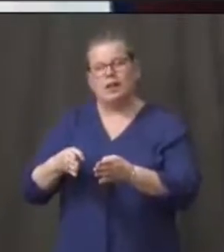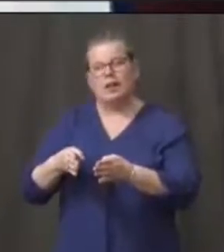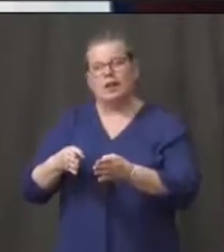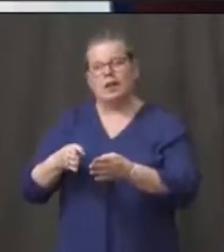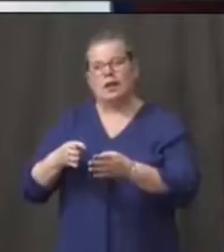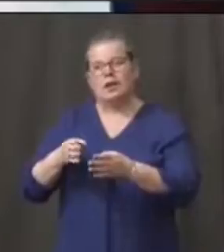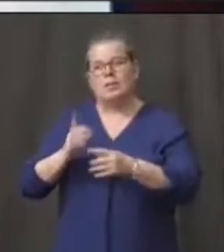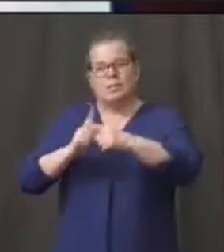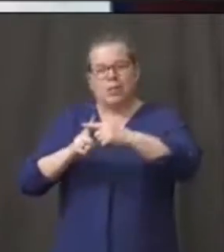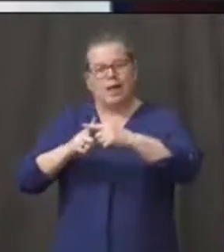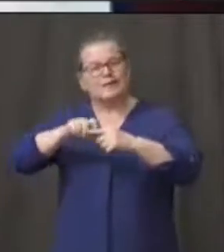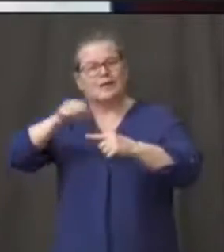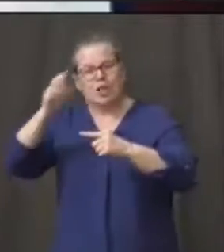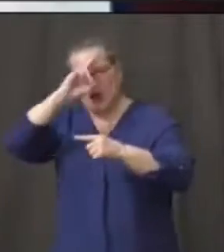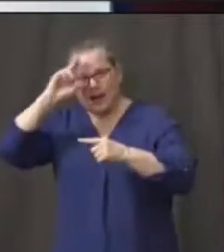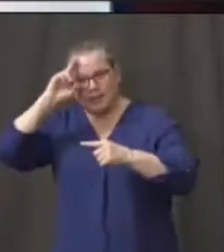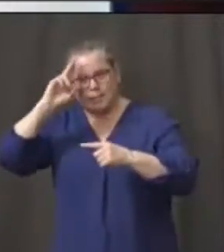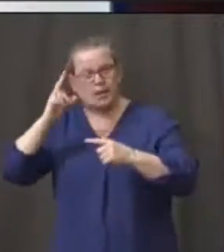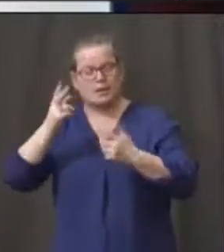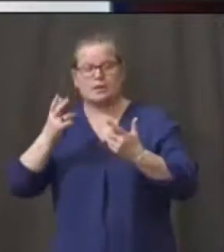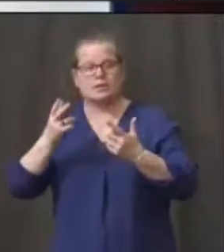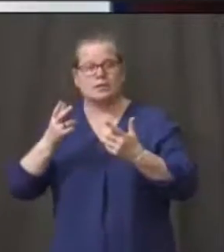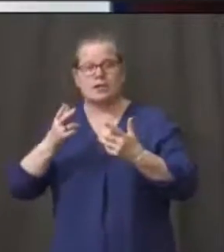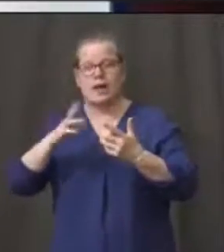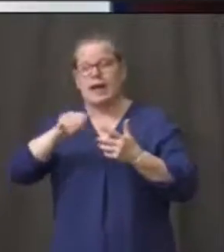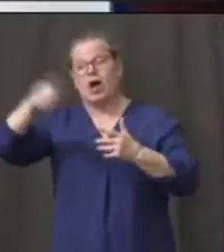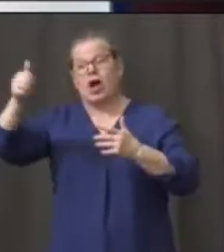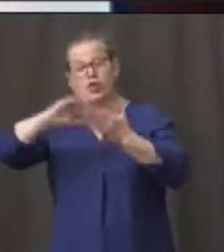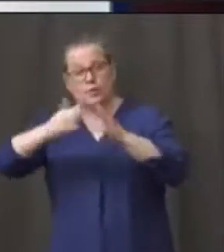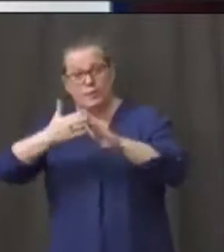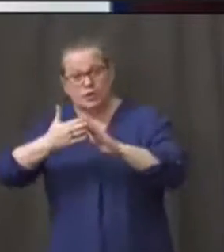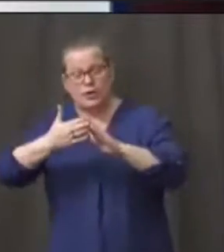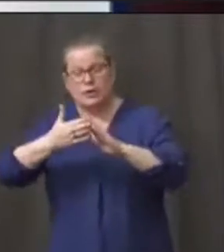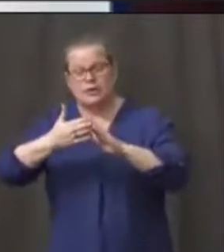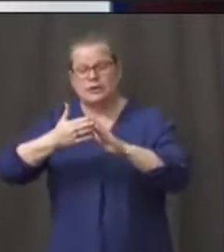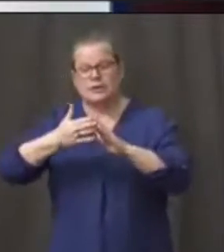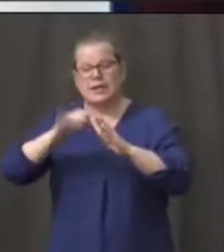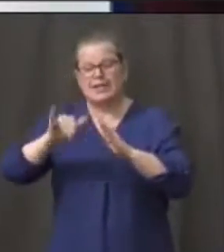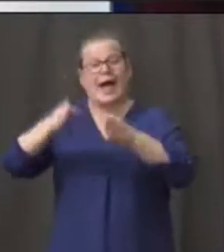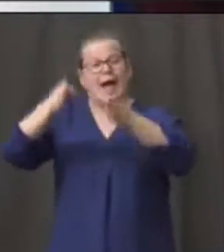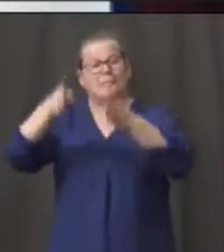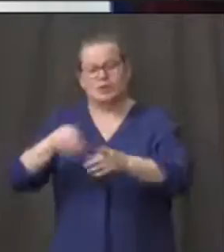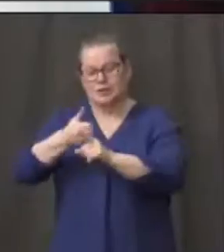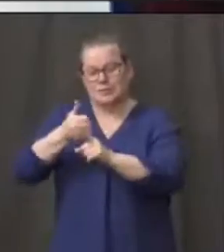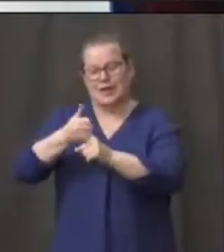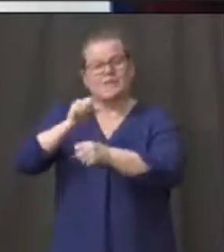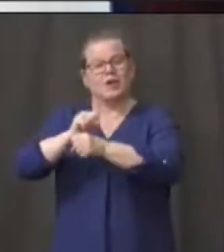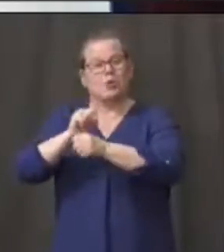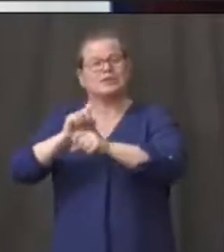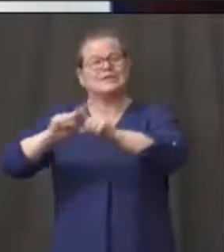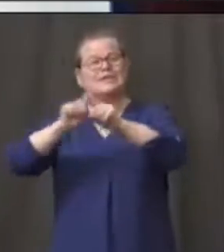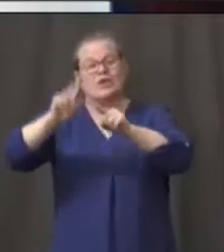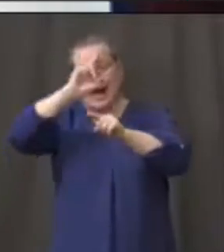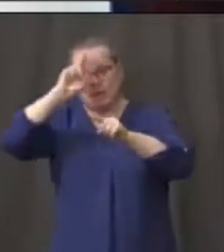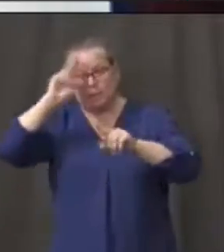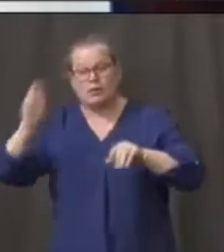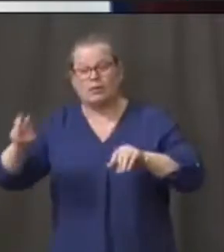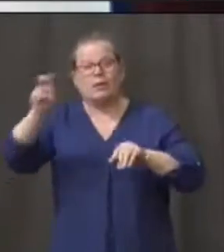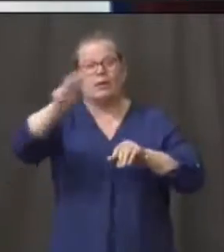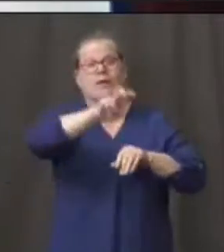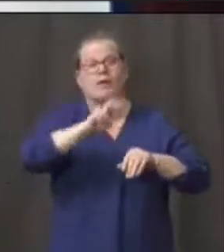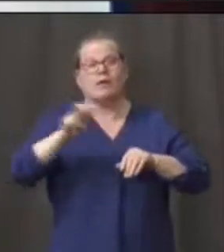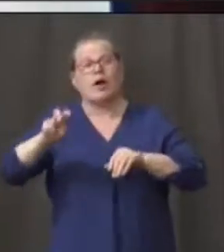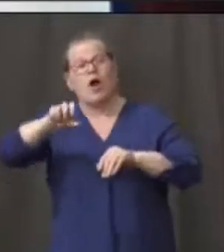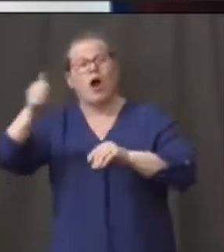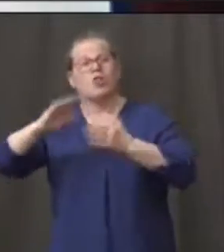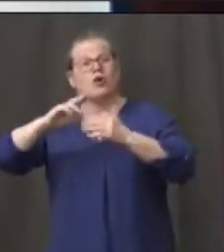and Mayor Rilling's community and other communities. That person had worked in other buildings. And again, just it's so contagious that you just don't